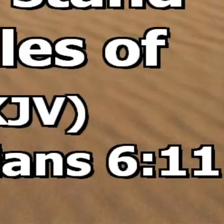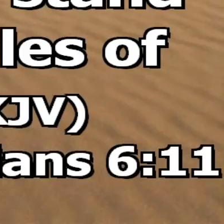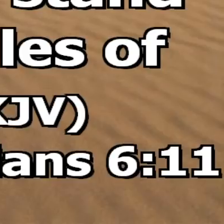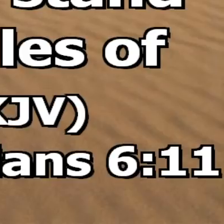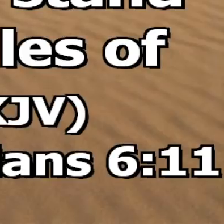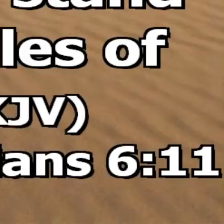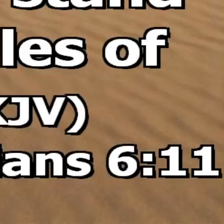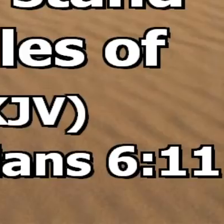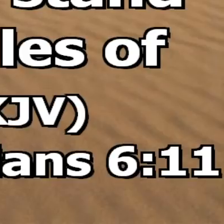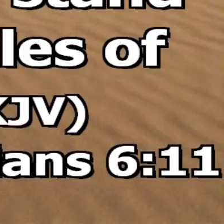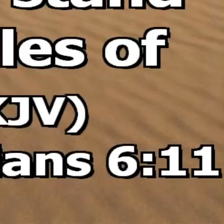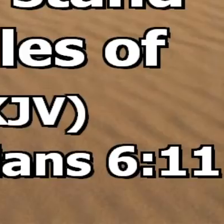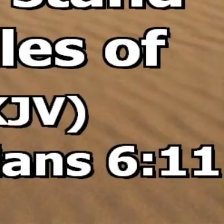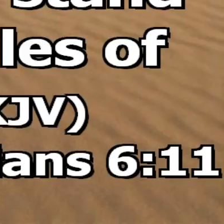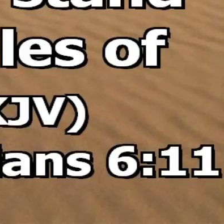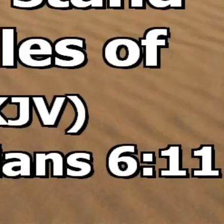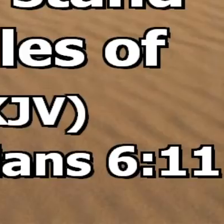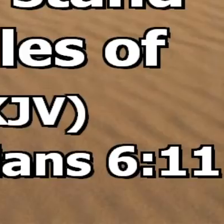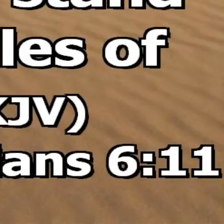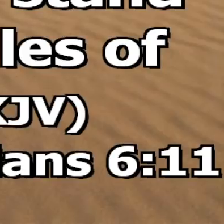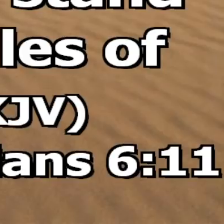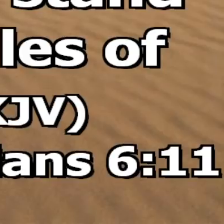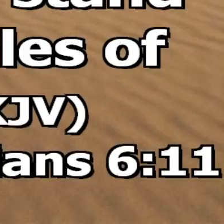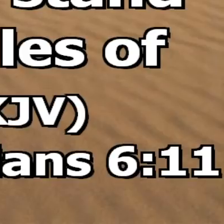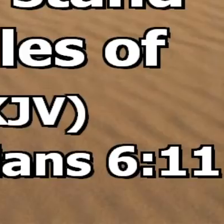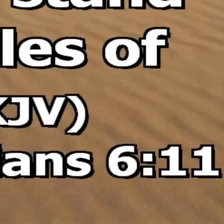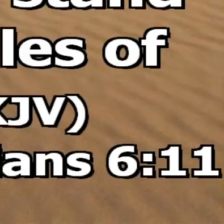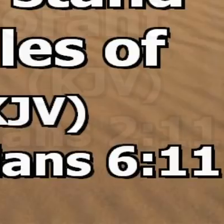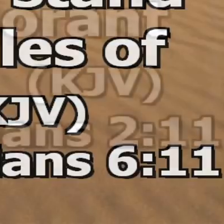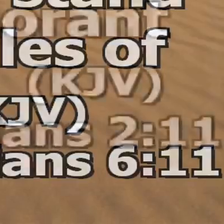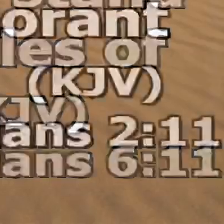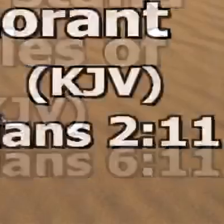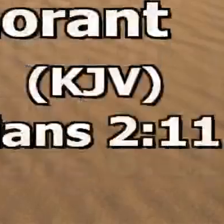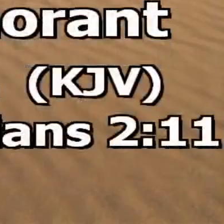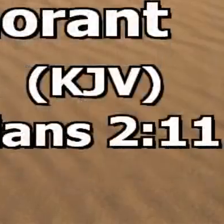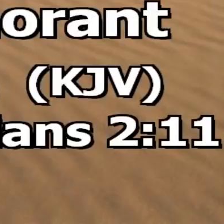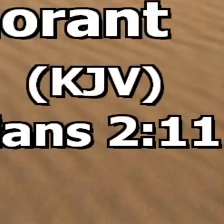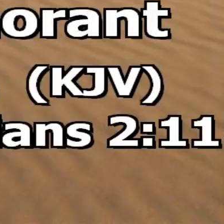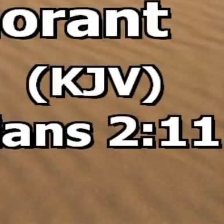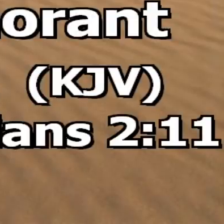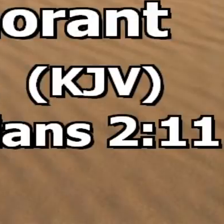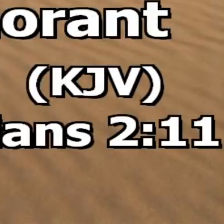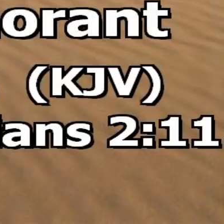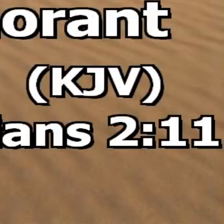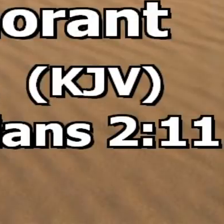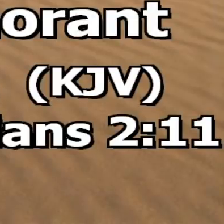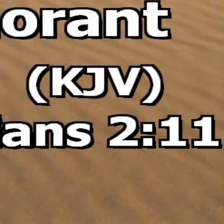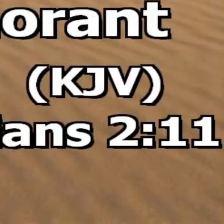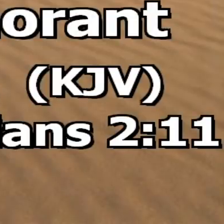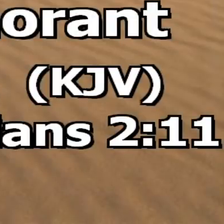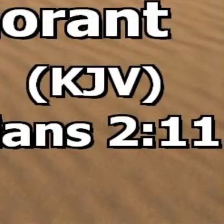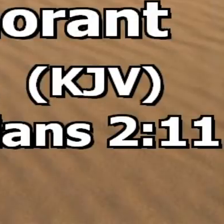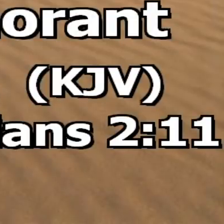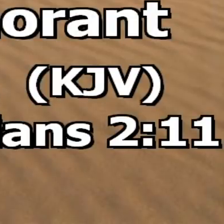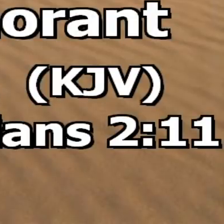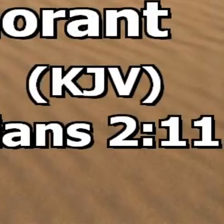corinthians chapter two and verse eleven